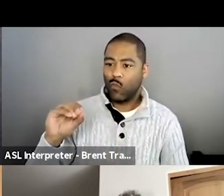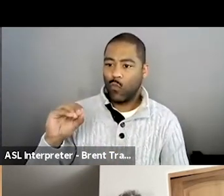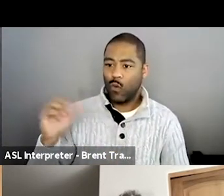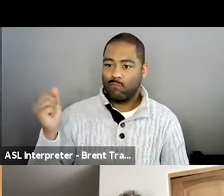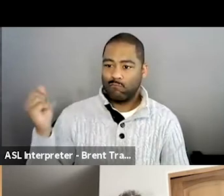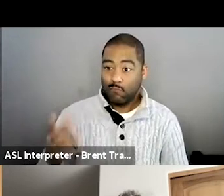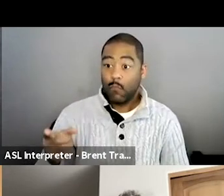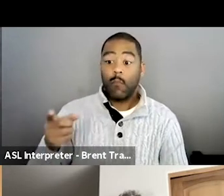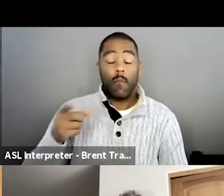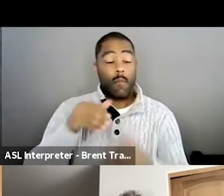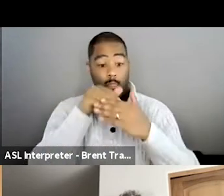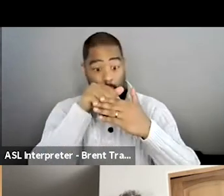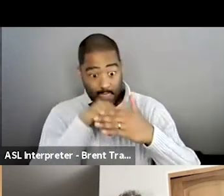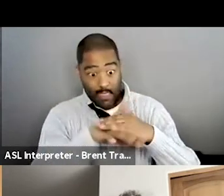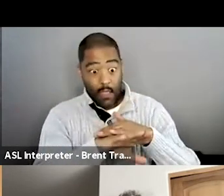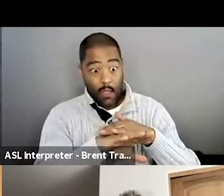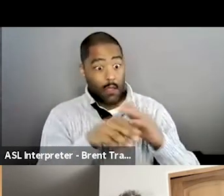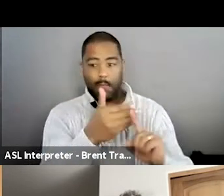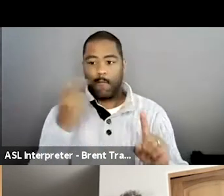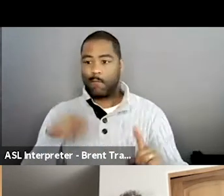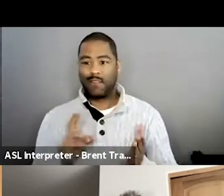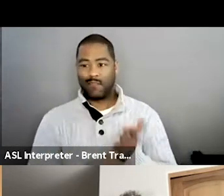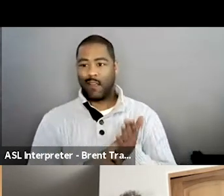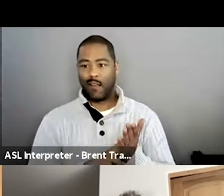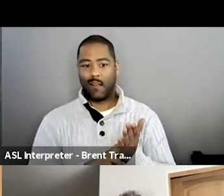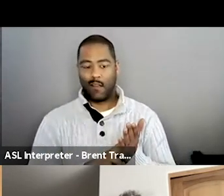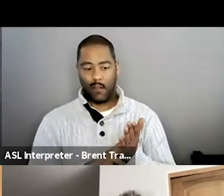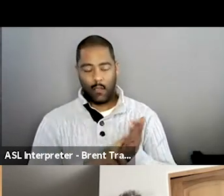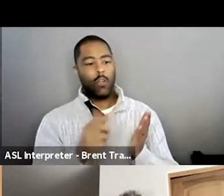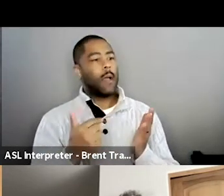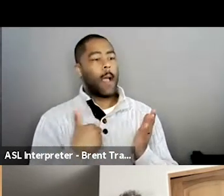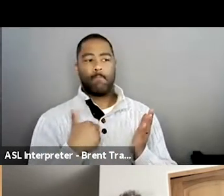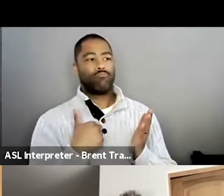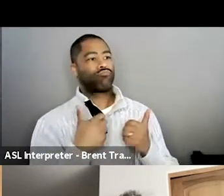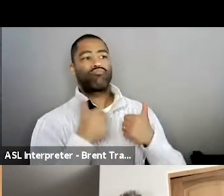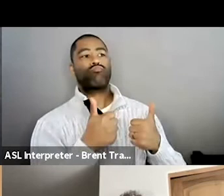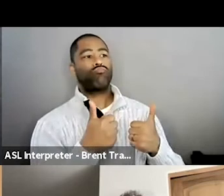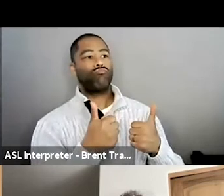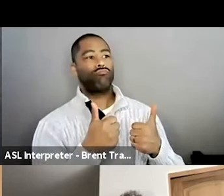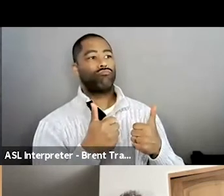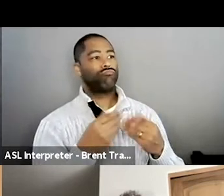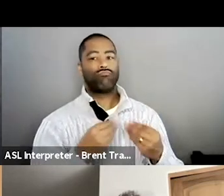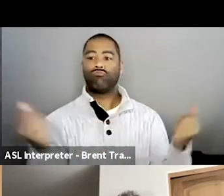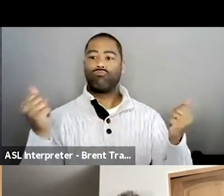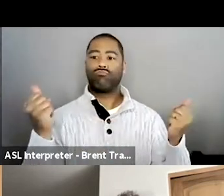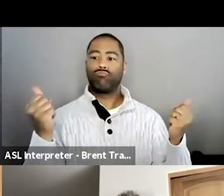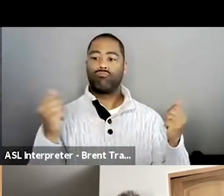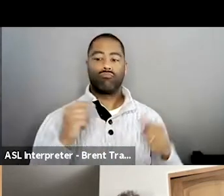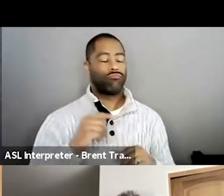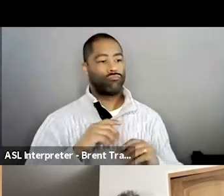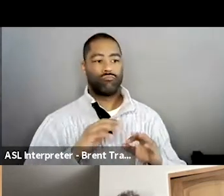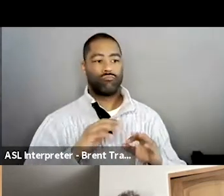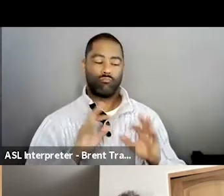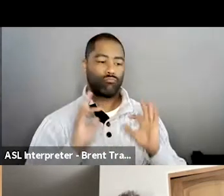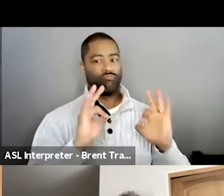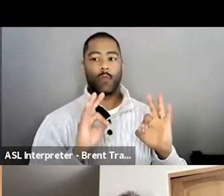rehabilitated. So she had to sign these documents, even though that wasn't necessarily true and that, um,